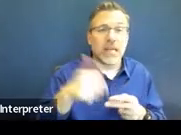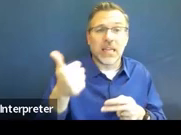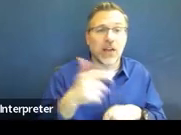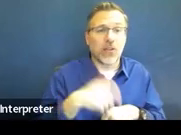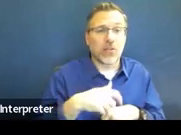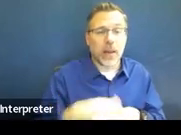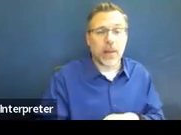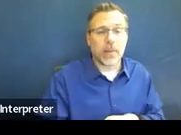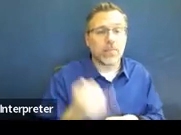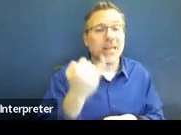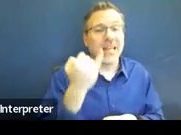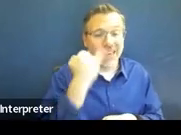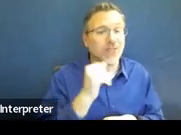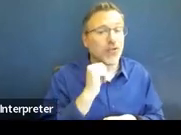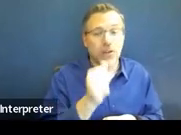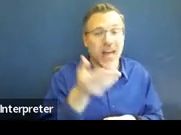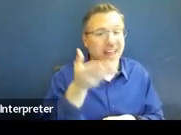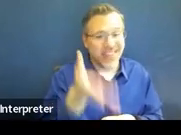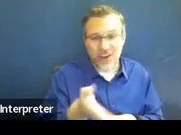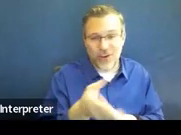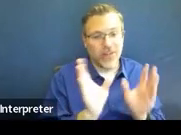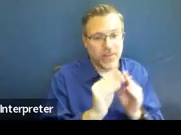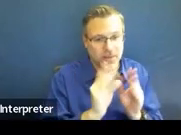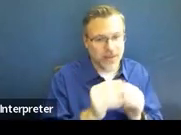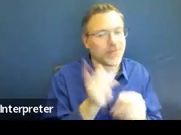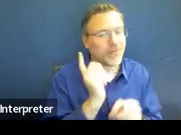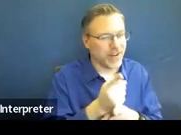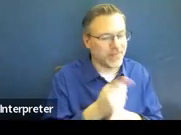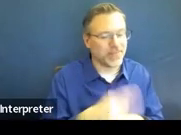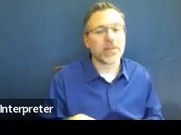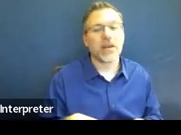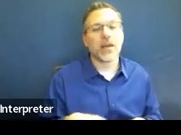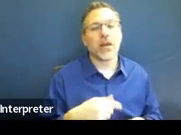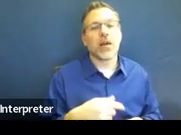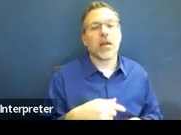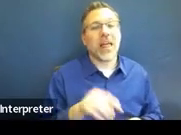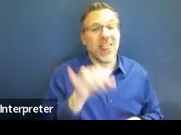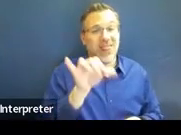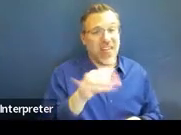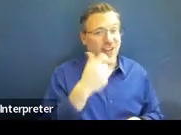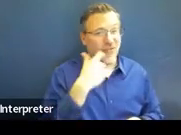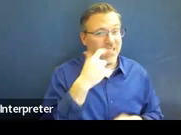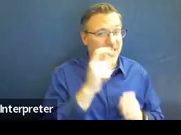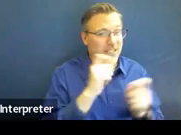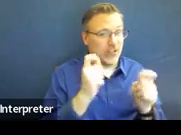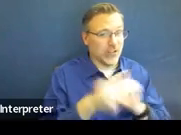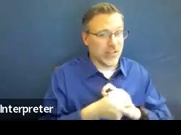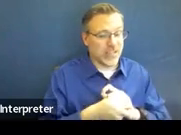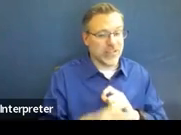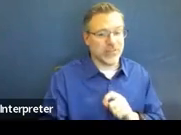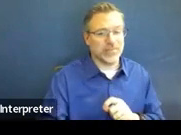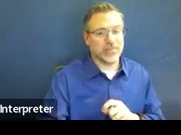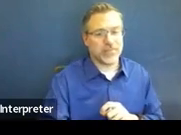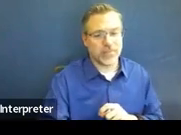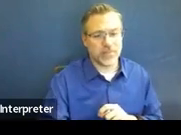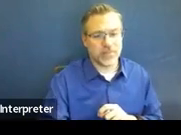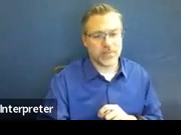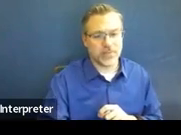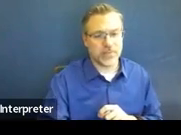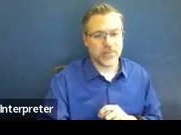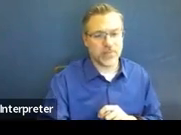the meeting? Right. And we have changed guidance around this based off of information that was given to us.